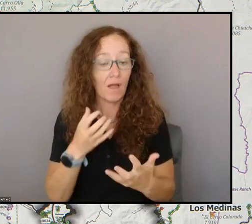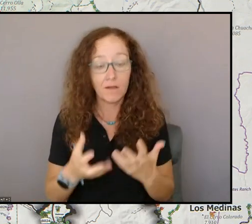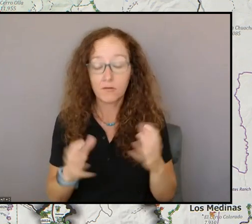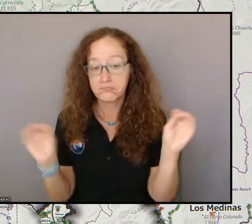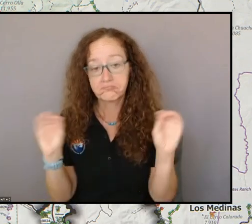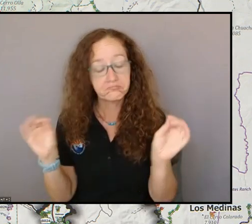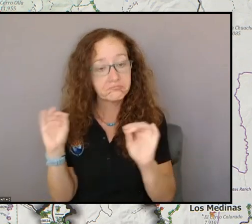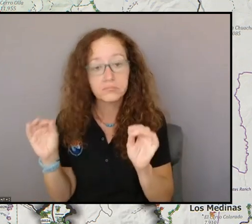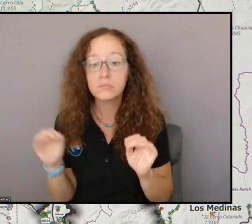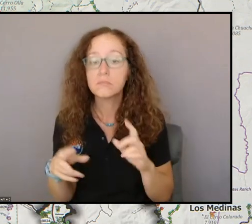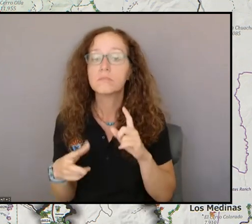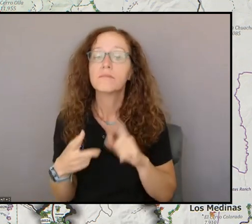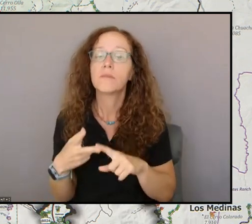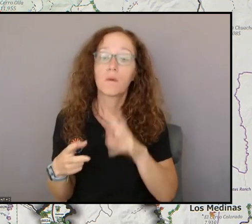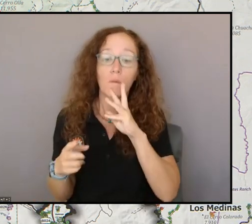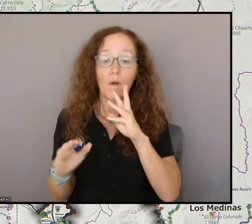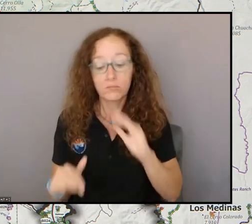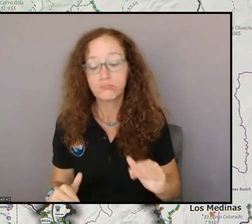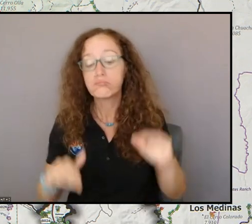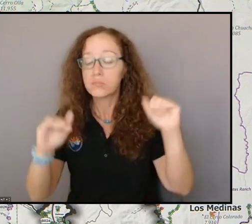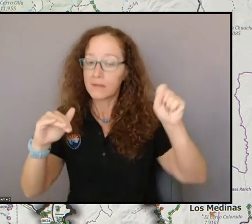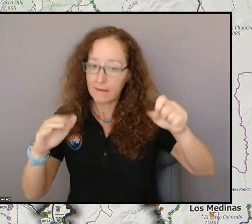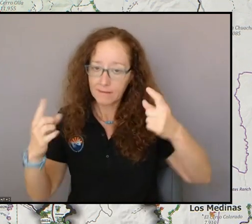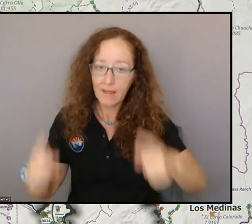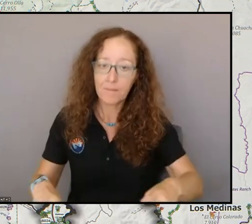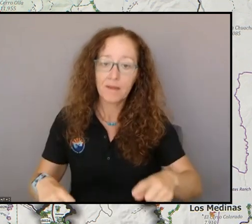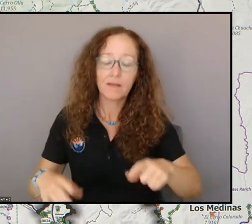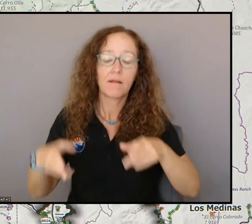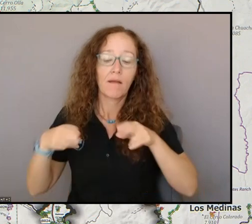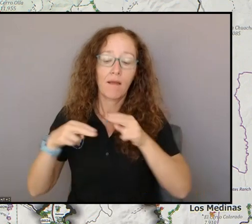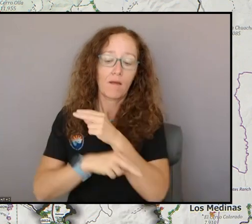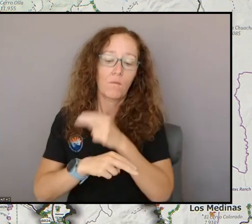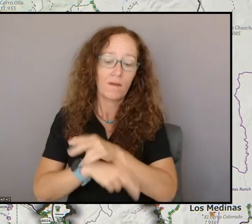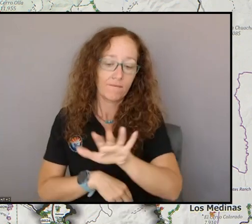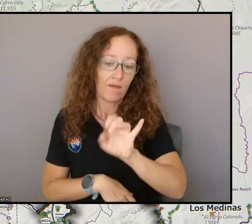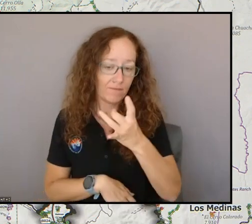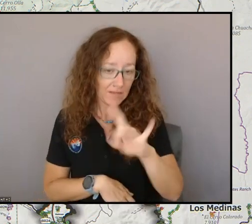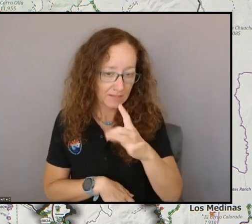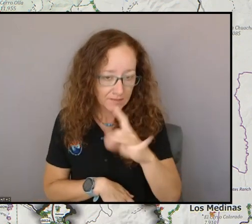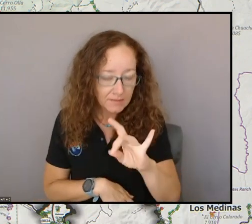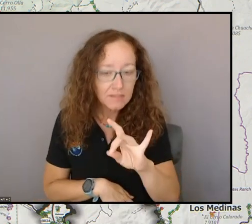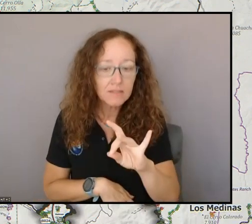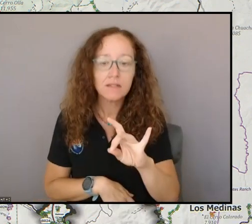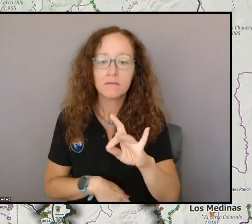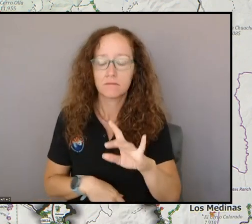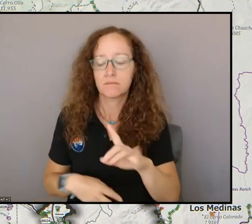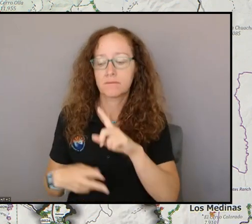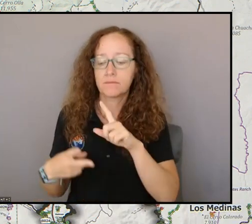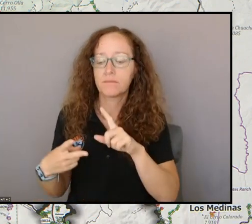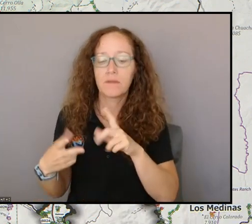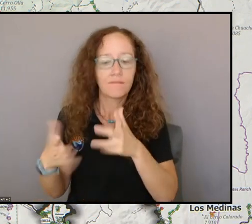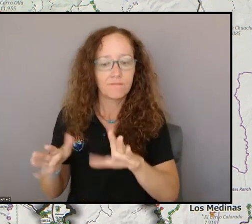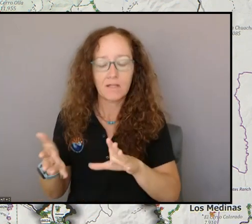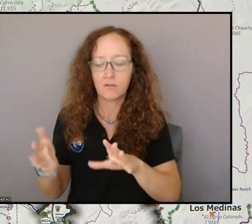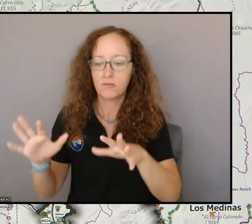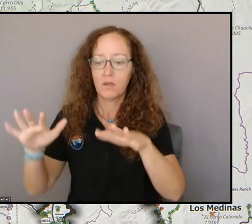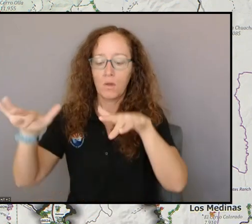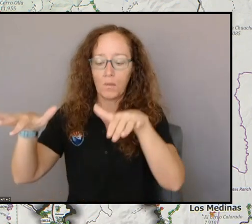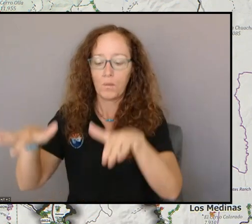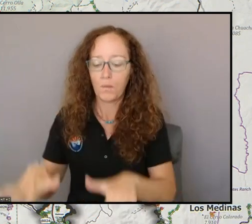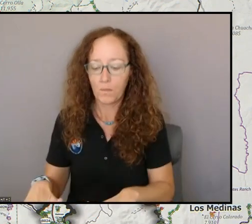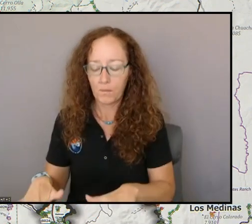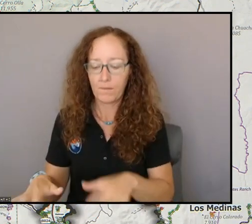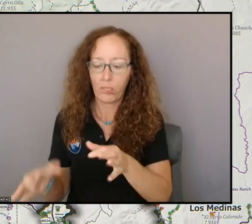some issue with some flooding going over the 518 and and we've been able to clear that as well as let the Department of